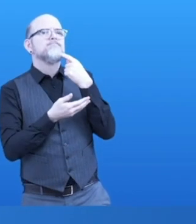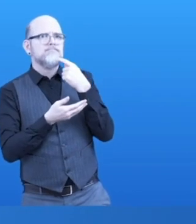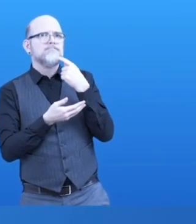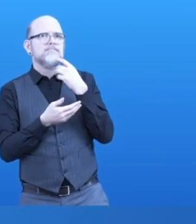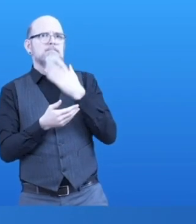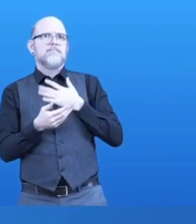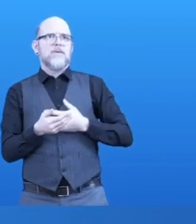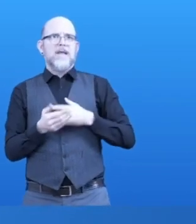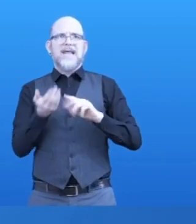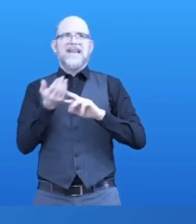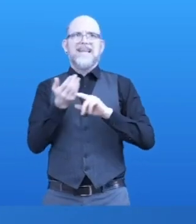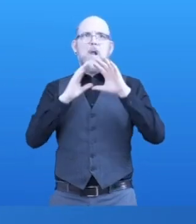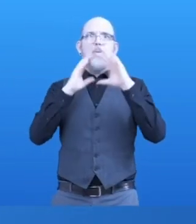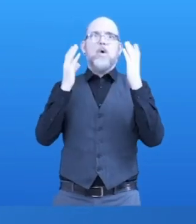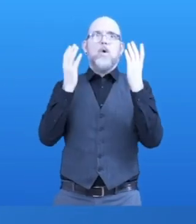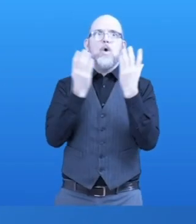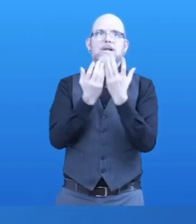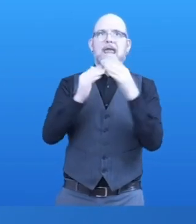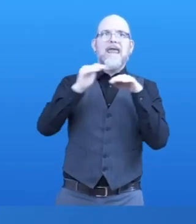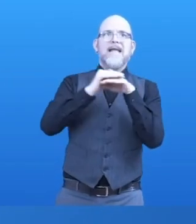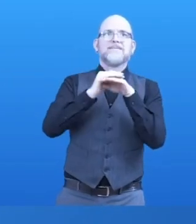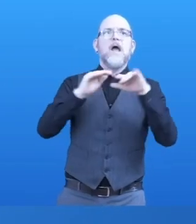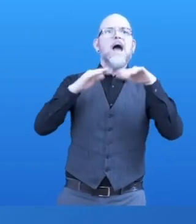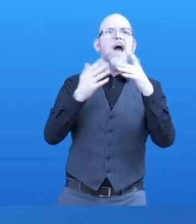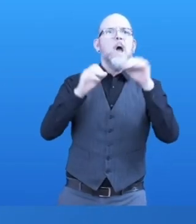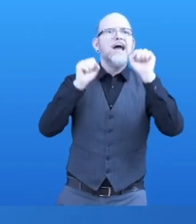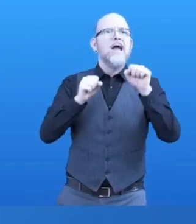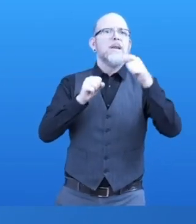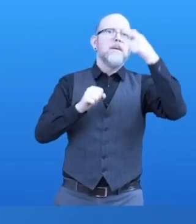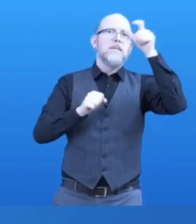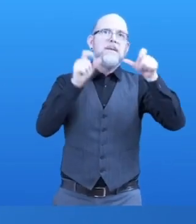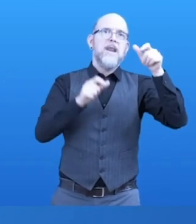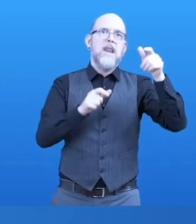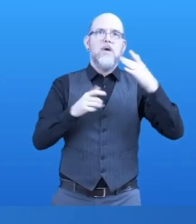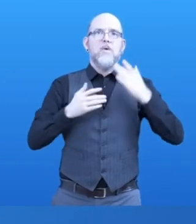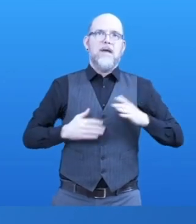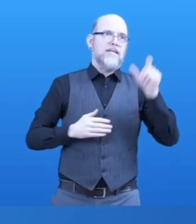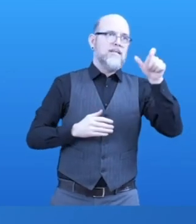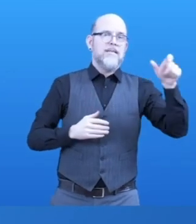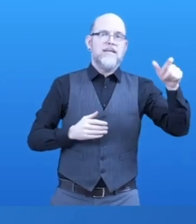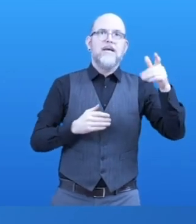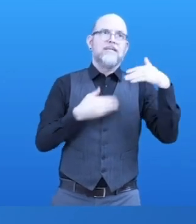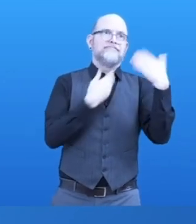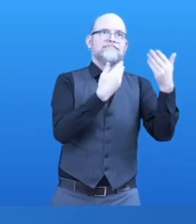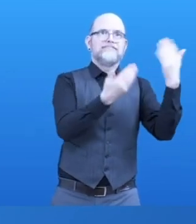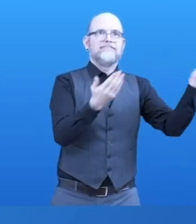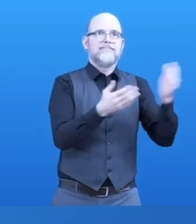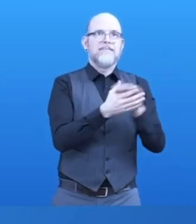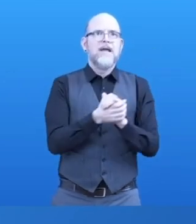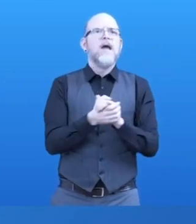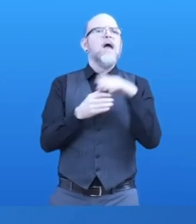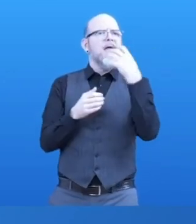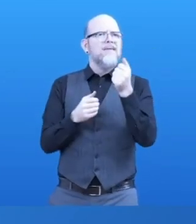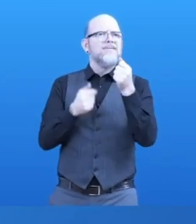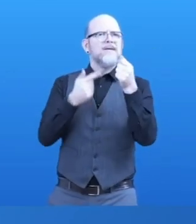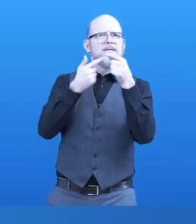As the saying goes, it takes a village to raise a child. And I think you would agree with me that the global community should put our resources and knowledge together to further enable